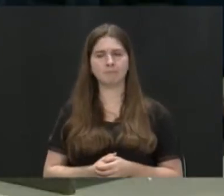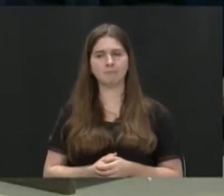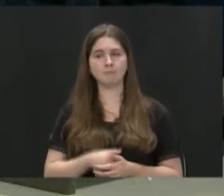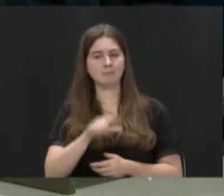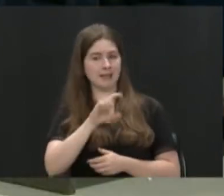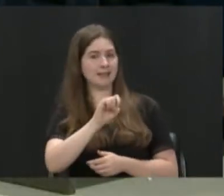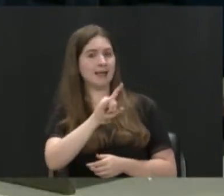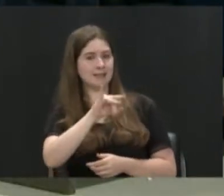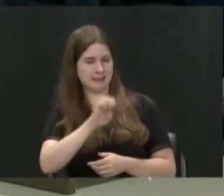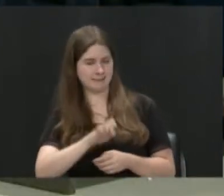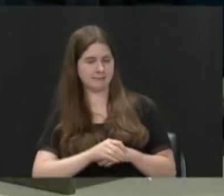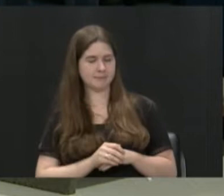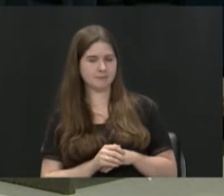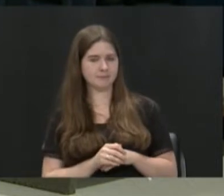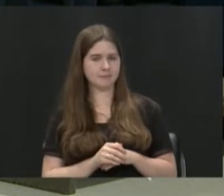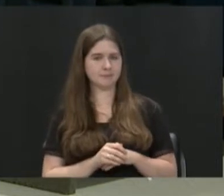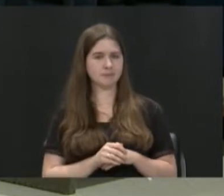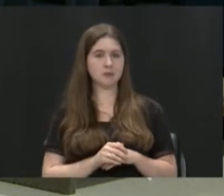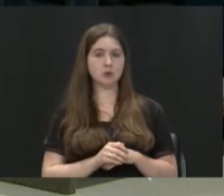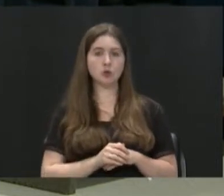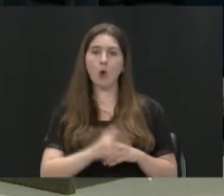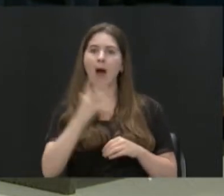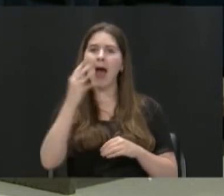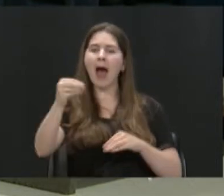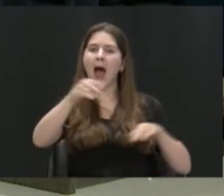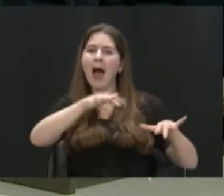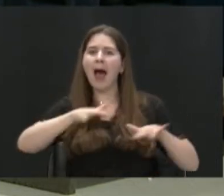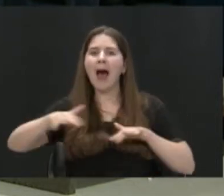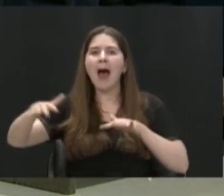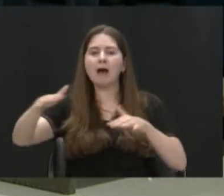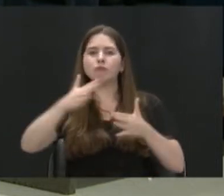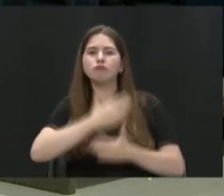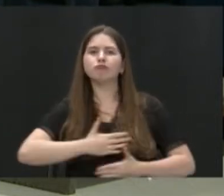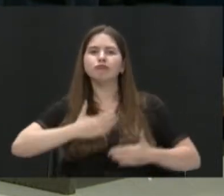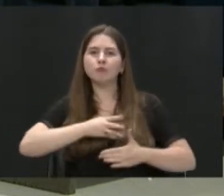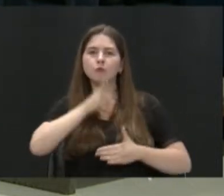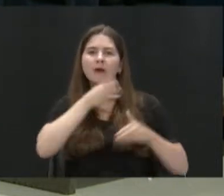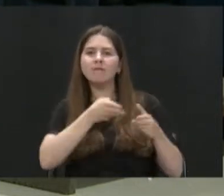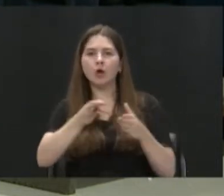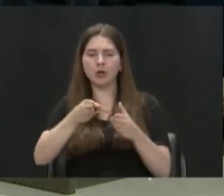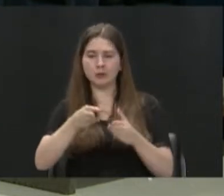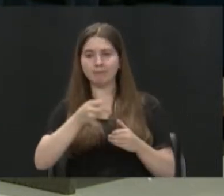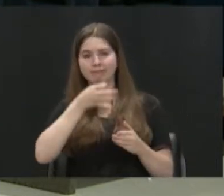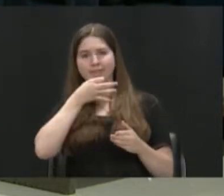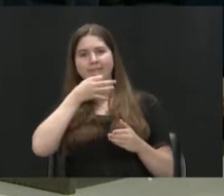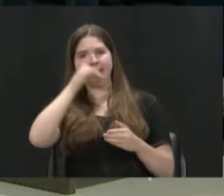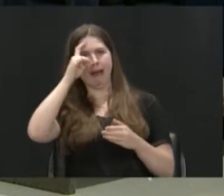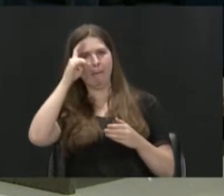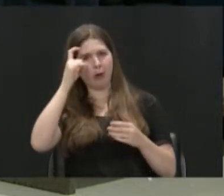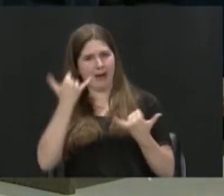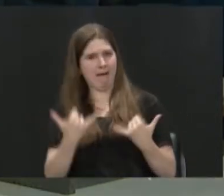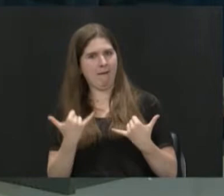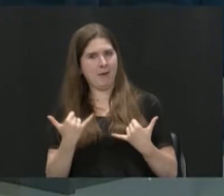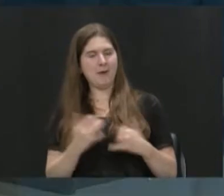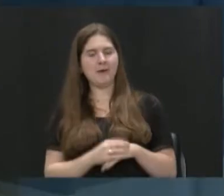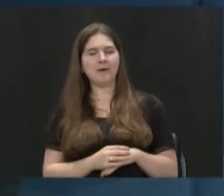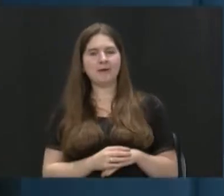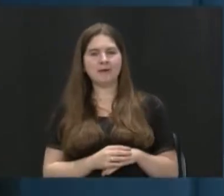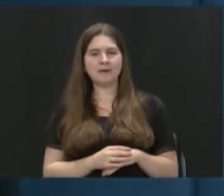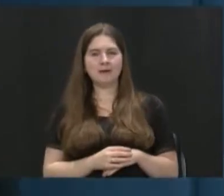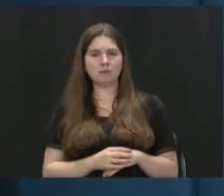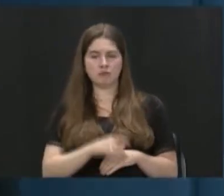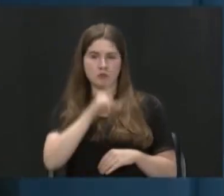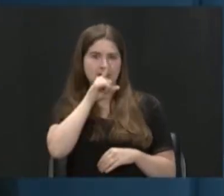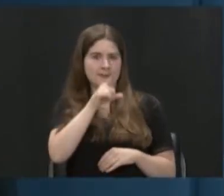As far as recreation goes, in and out and joining them, I mean, I think as we move into summer, it's, you know, first and foremost